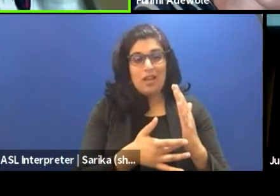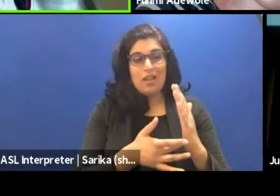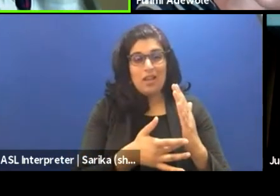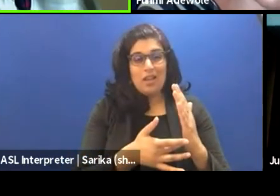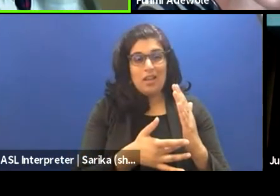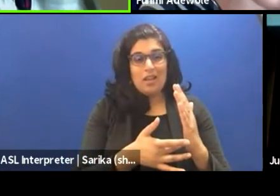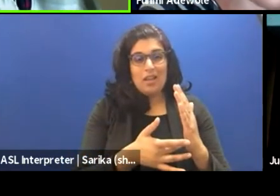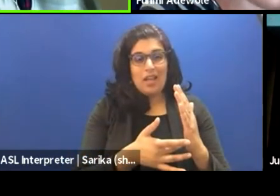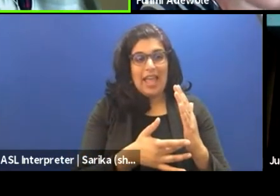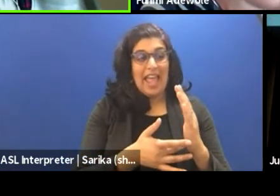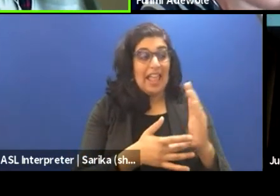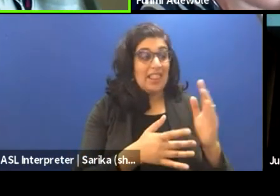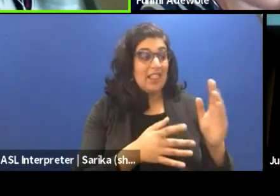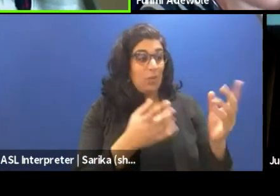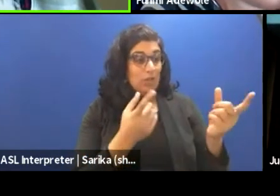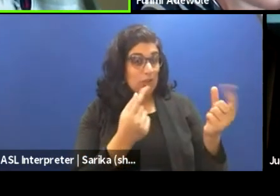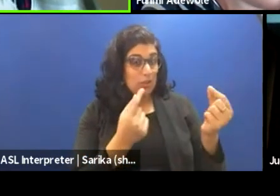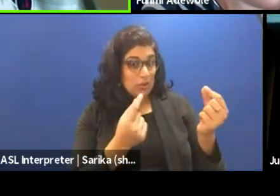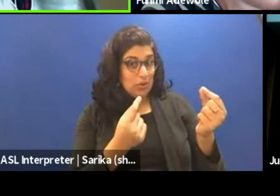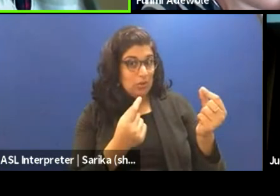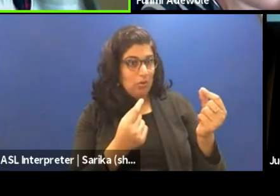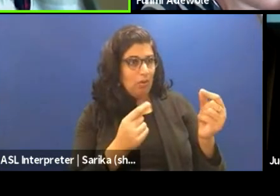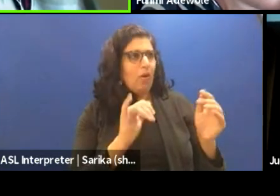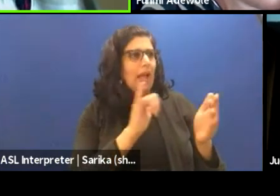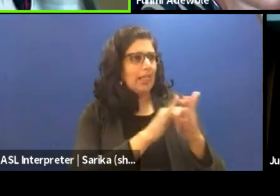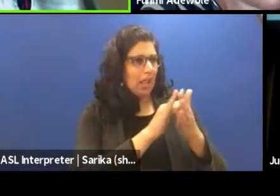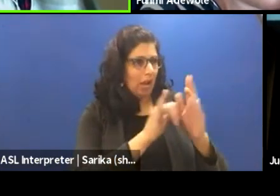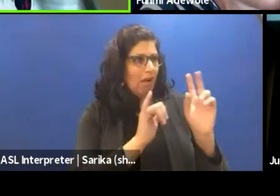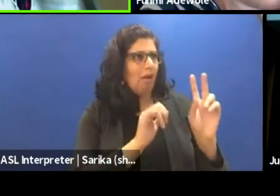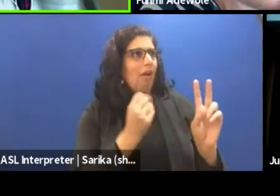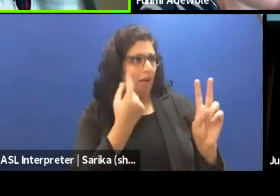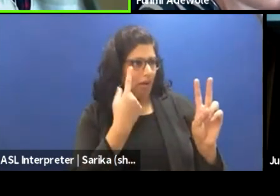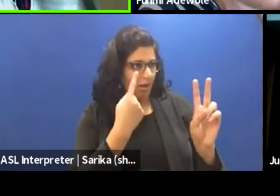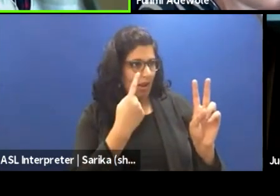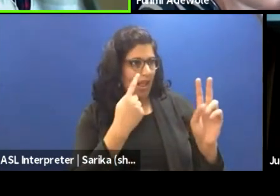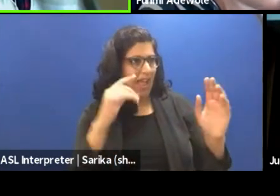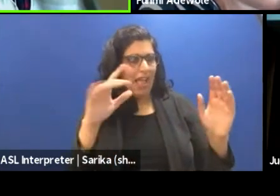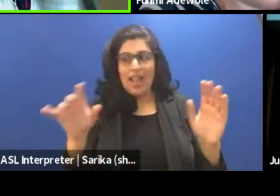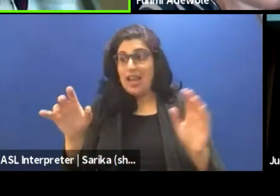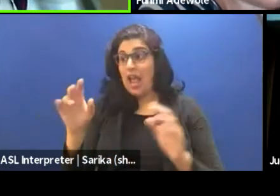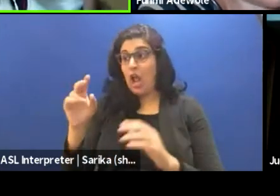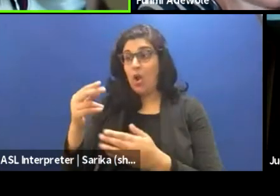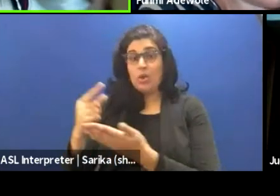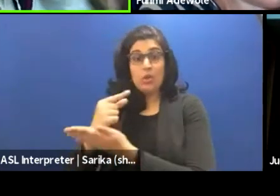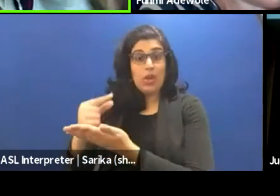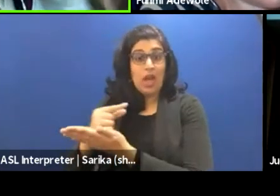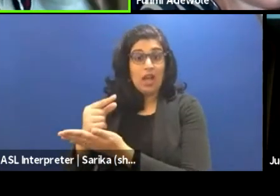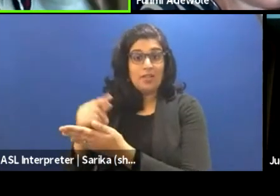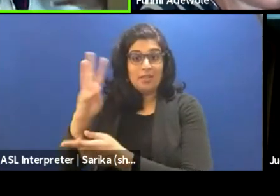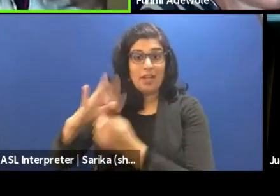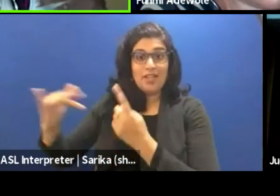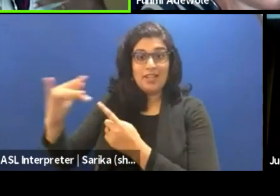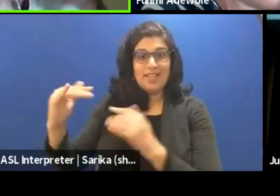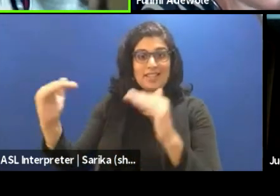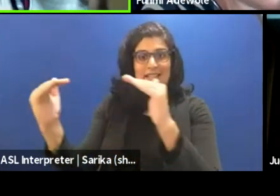their equal in a Ugandan context. And I love doing that in class because we say a word,